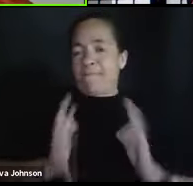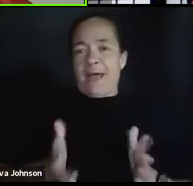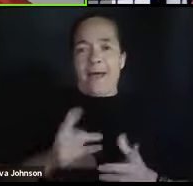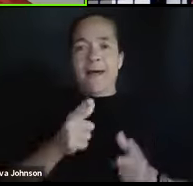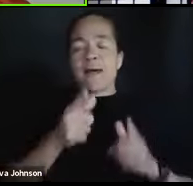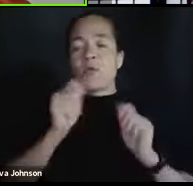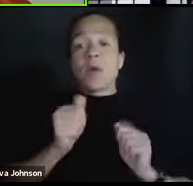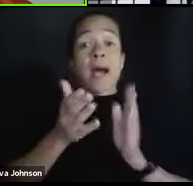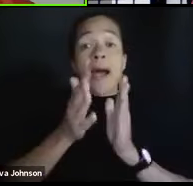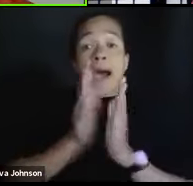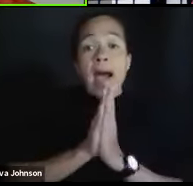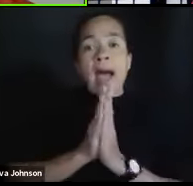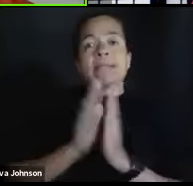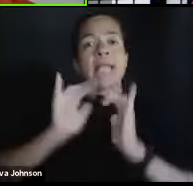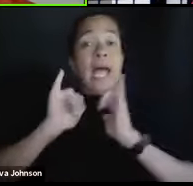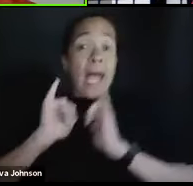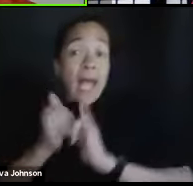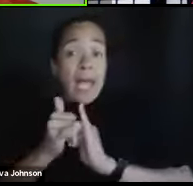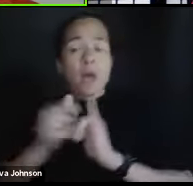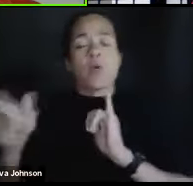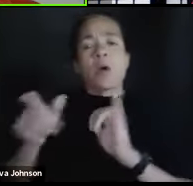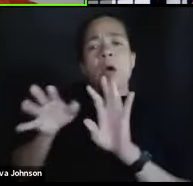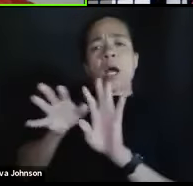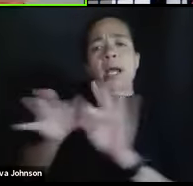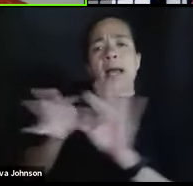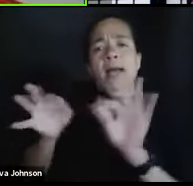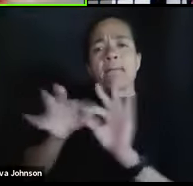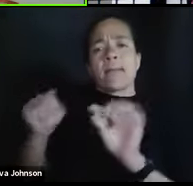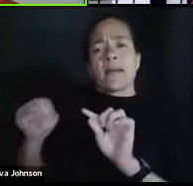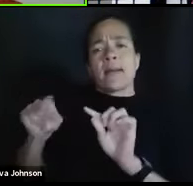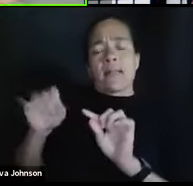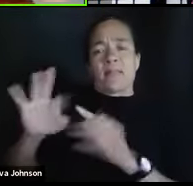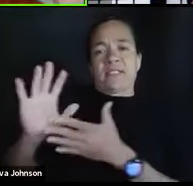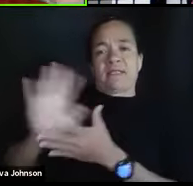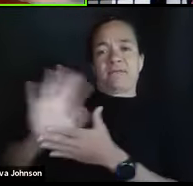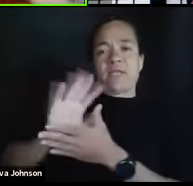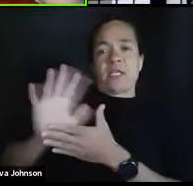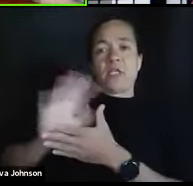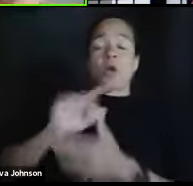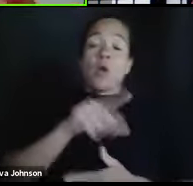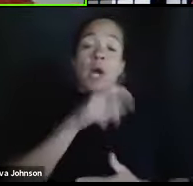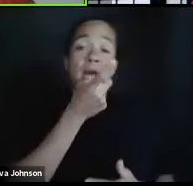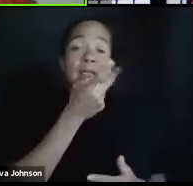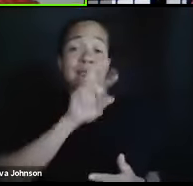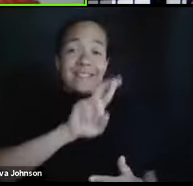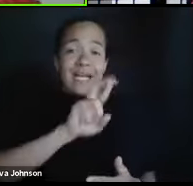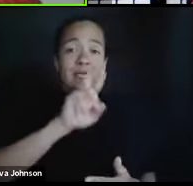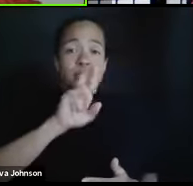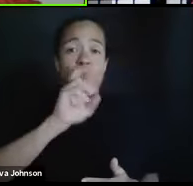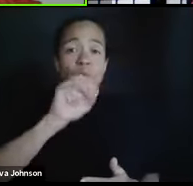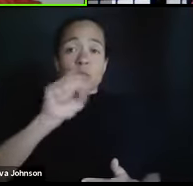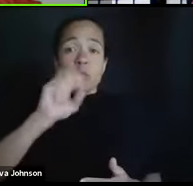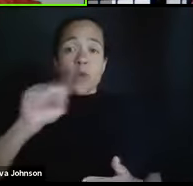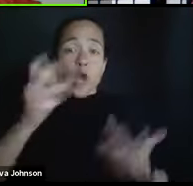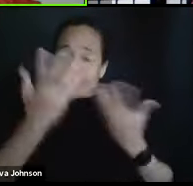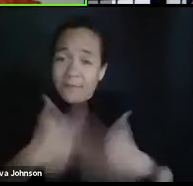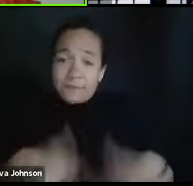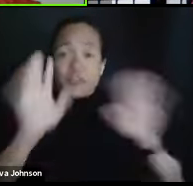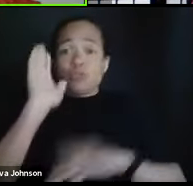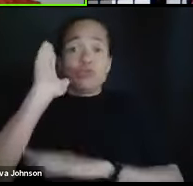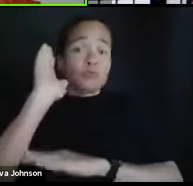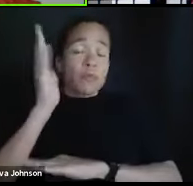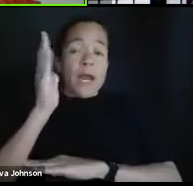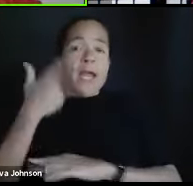free to ask it in the comment section of this video. And after Dr. Ross does the first part of her presentation, we will open it up to a